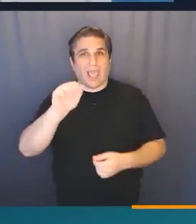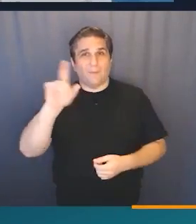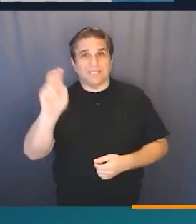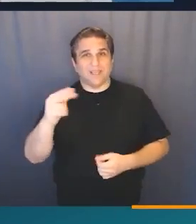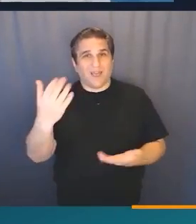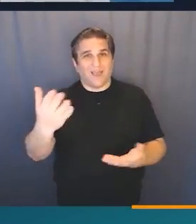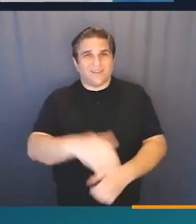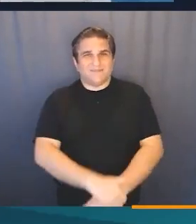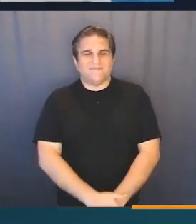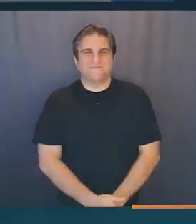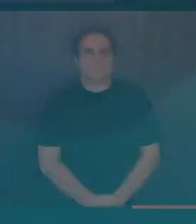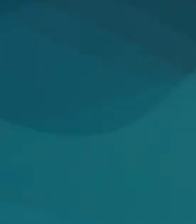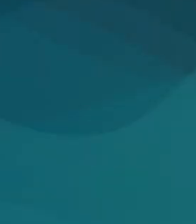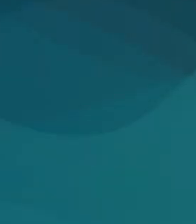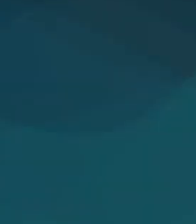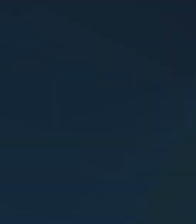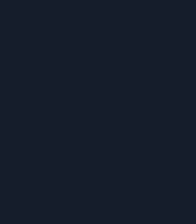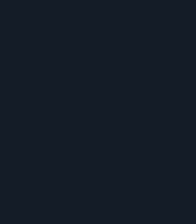you next time!